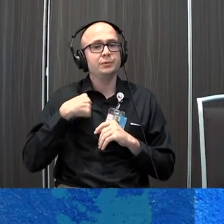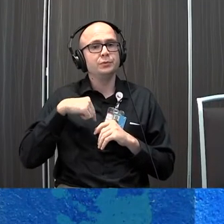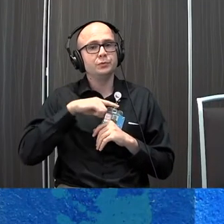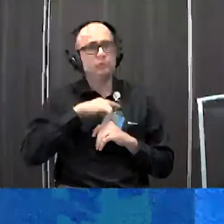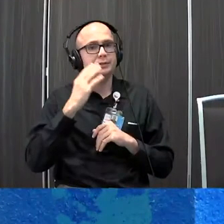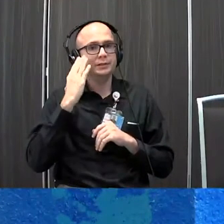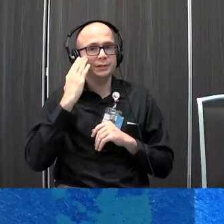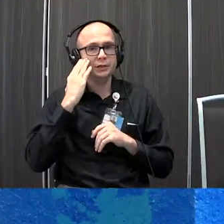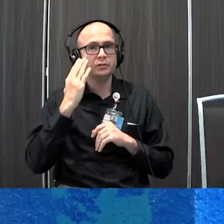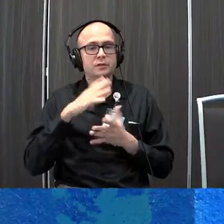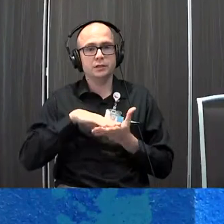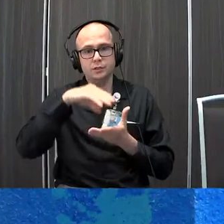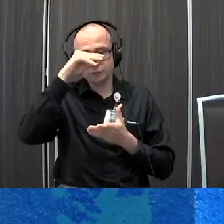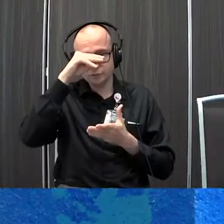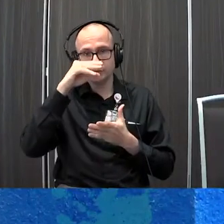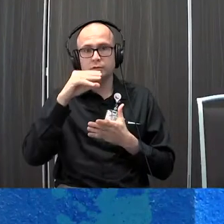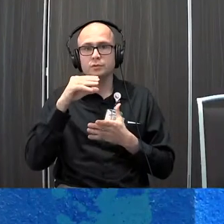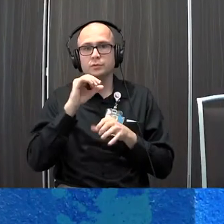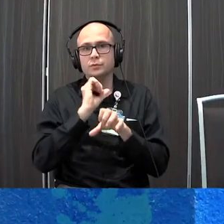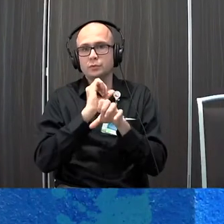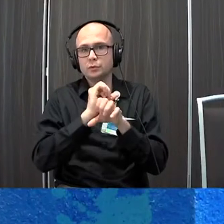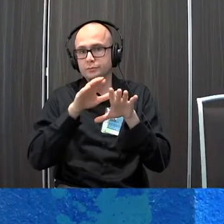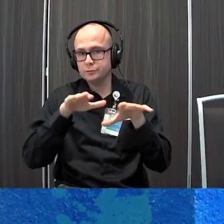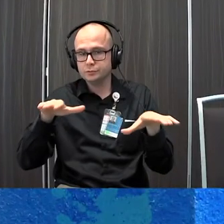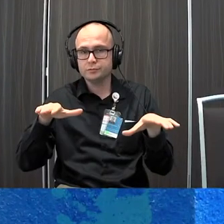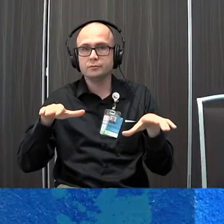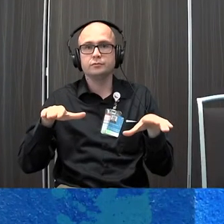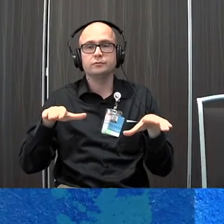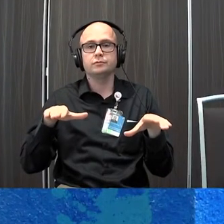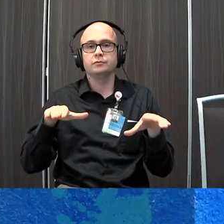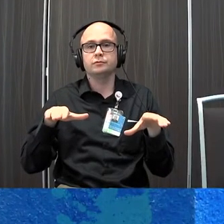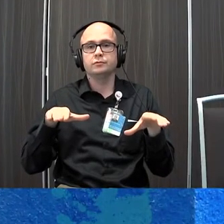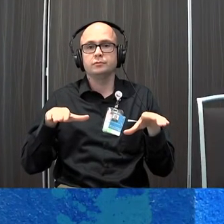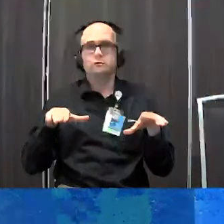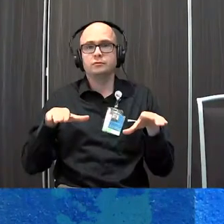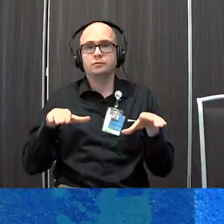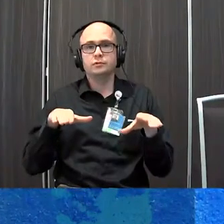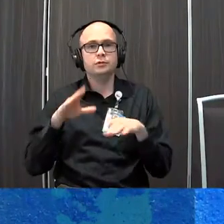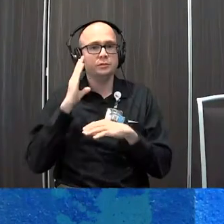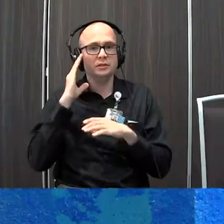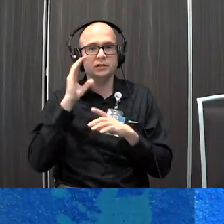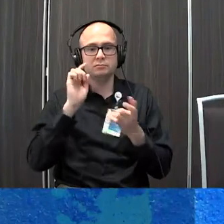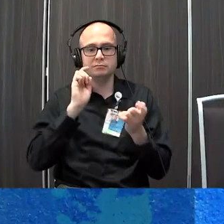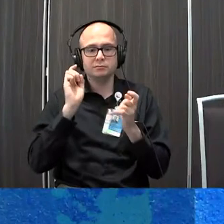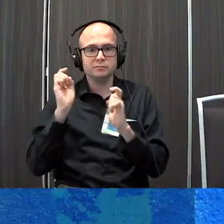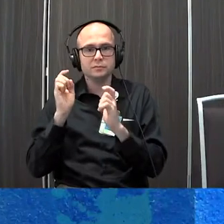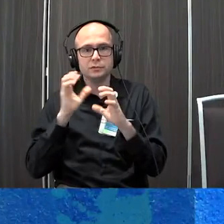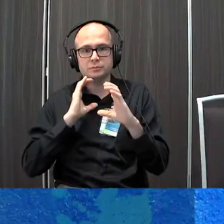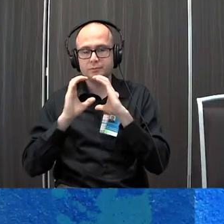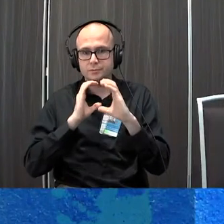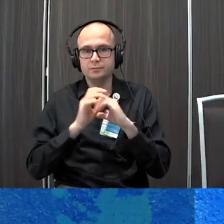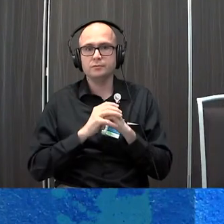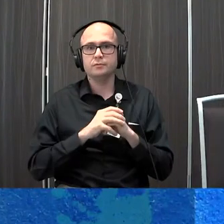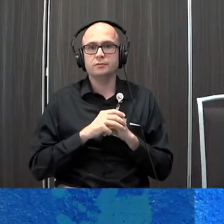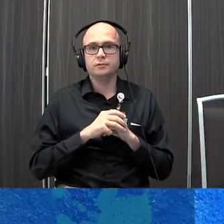know and we have learned from working with children in augmentative communication that